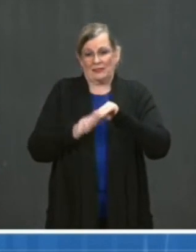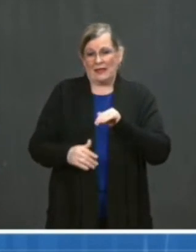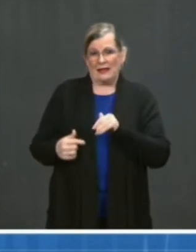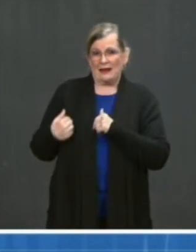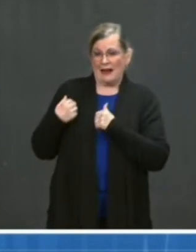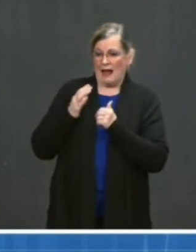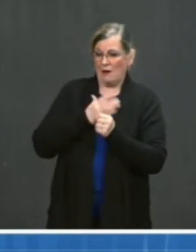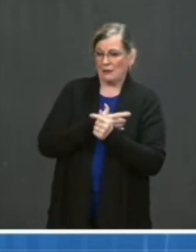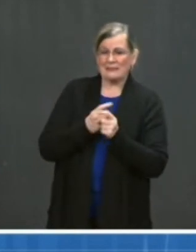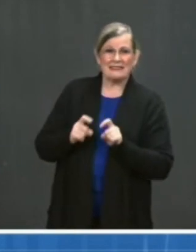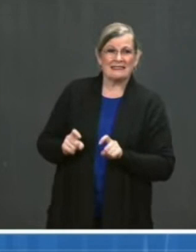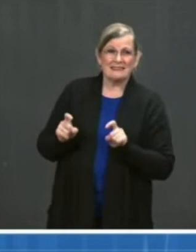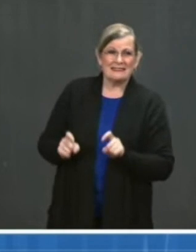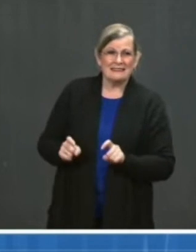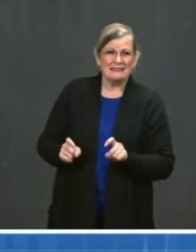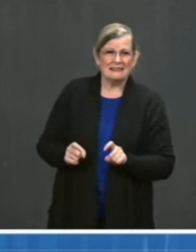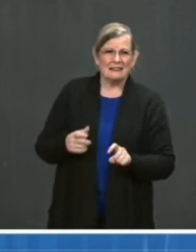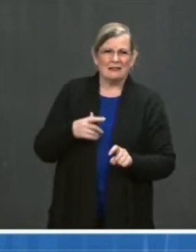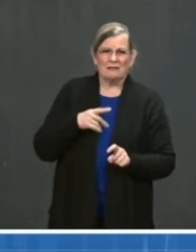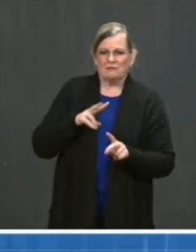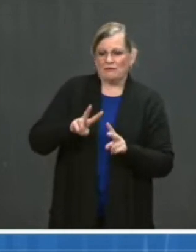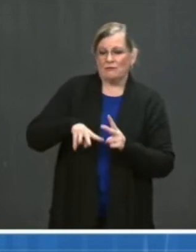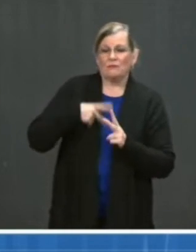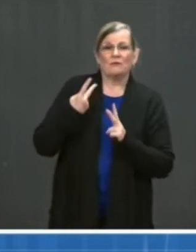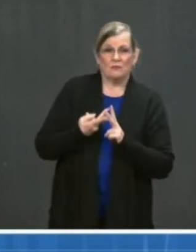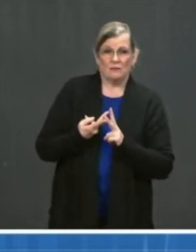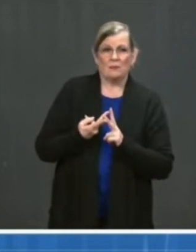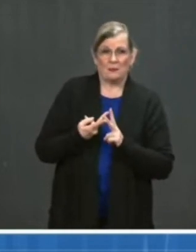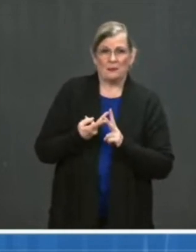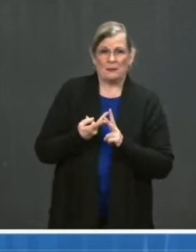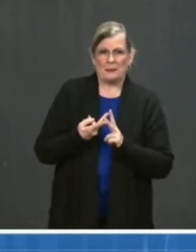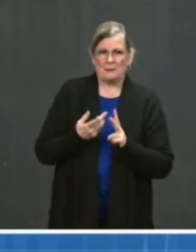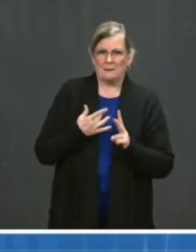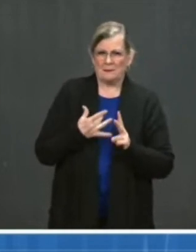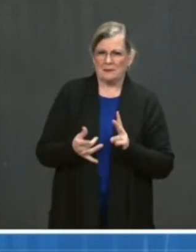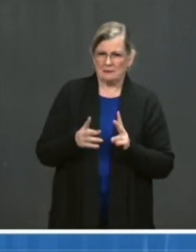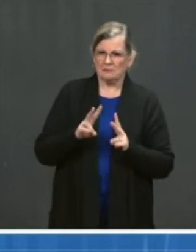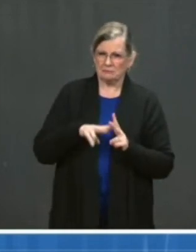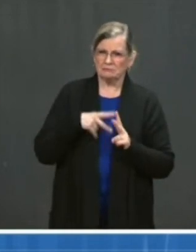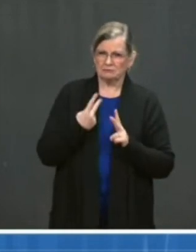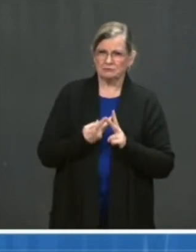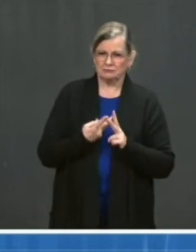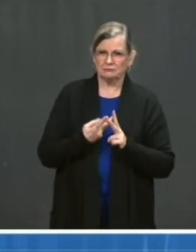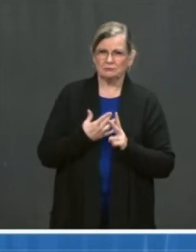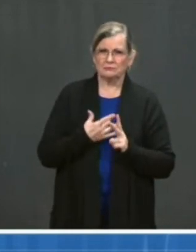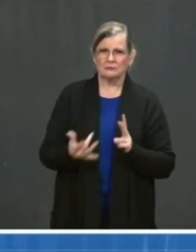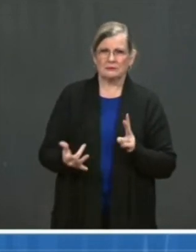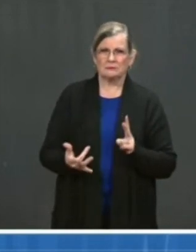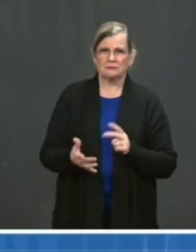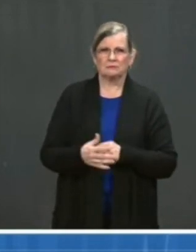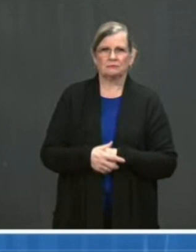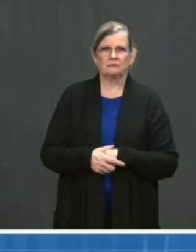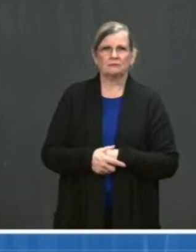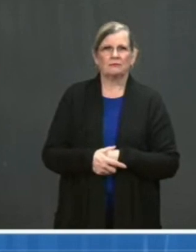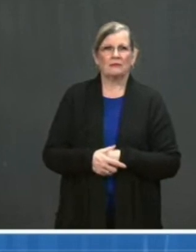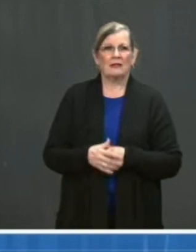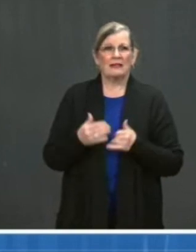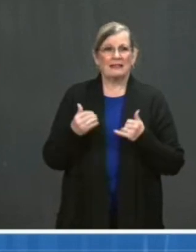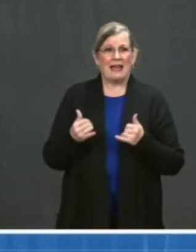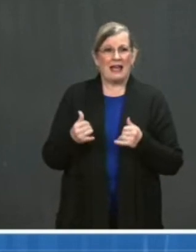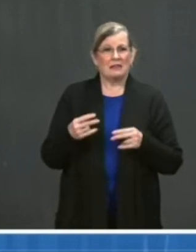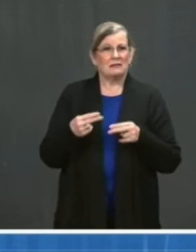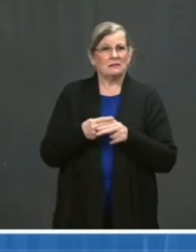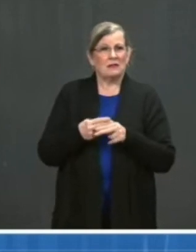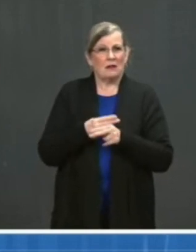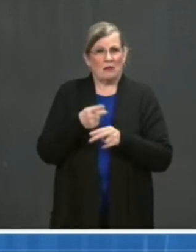slide. In addition, in this slide here from Pfizer and BioNTech showed high efficacy up to